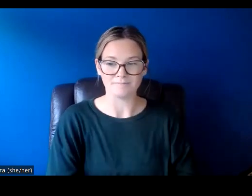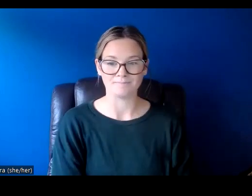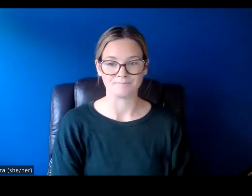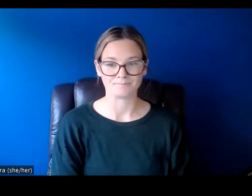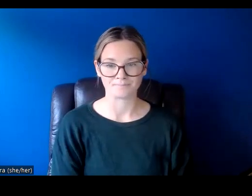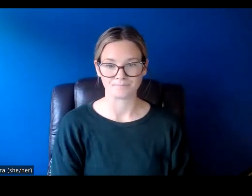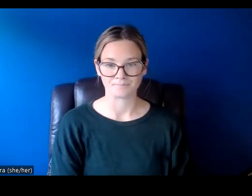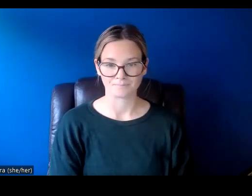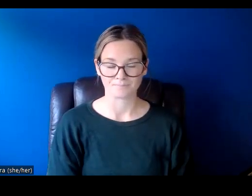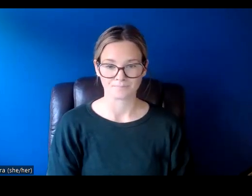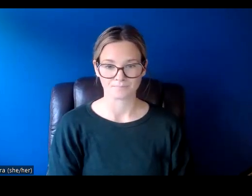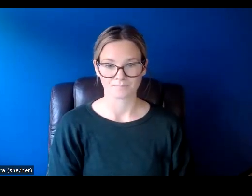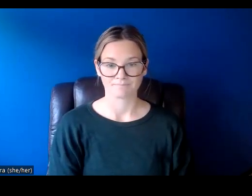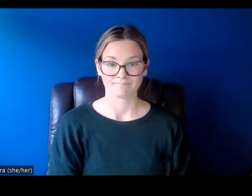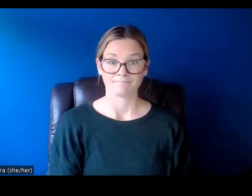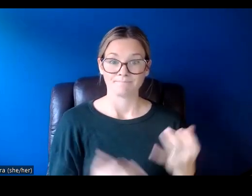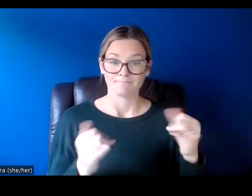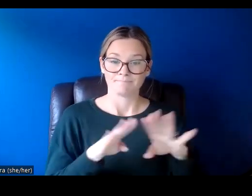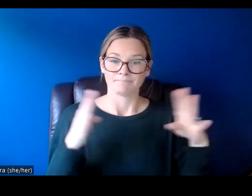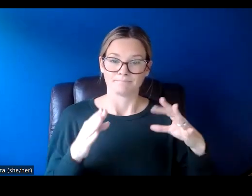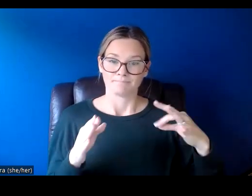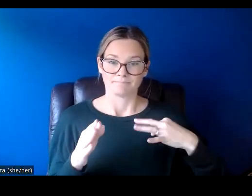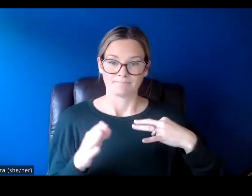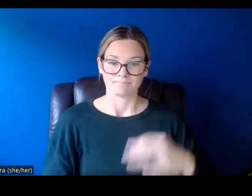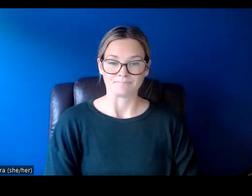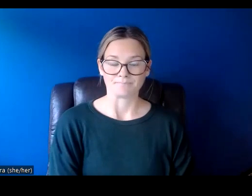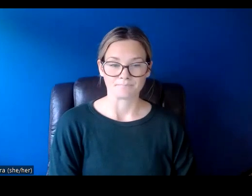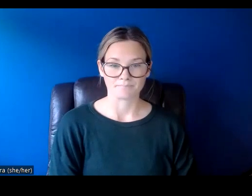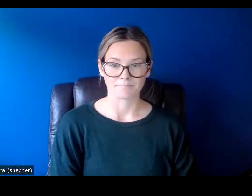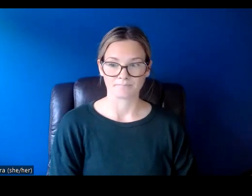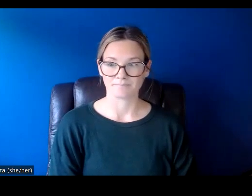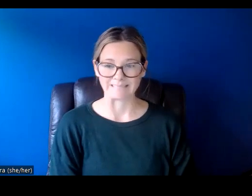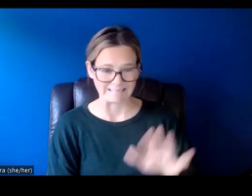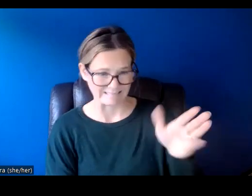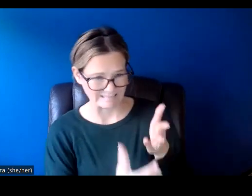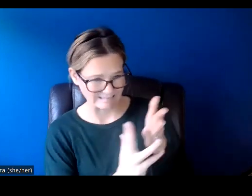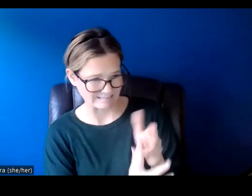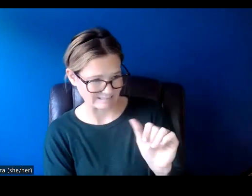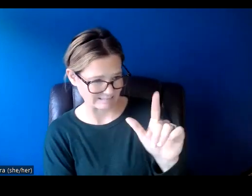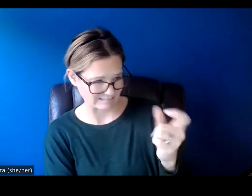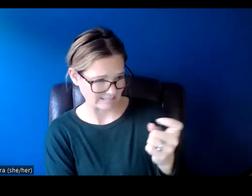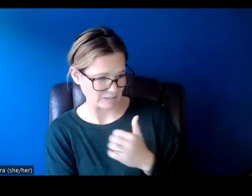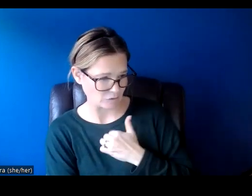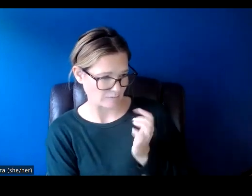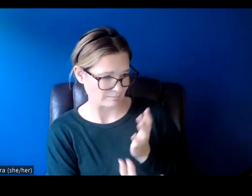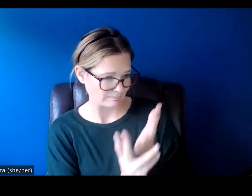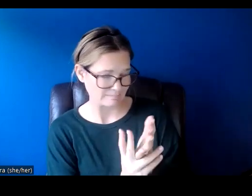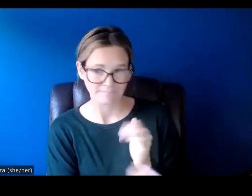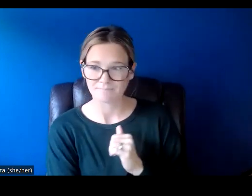into the application. Hey, Alex. Yeah. Sorry to interrupt.